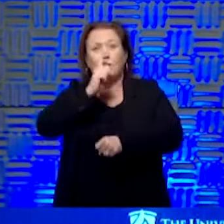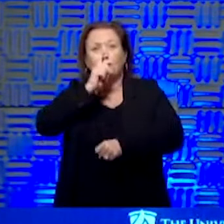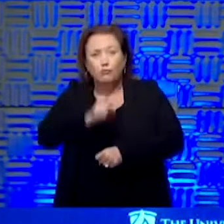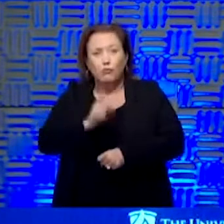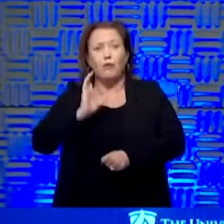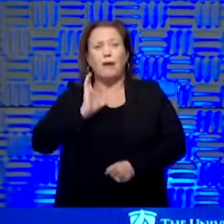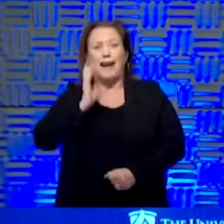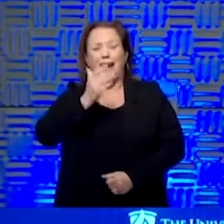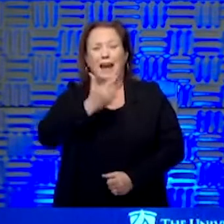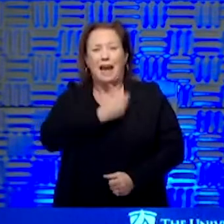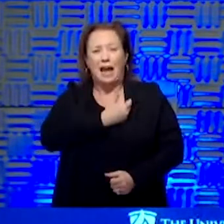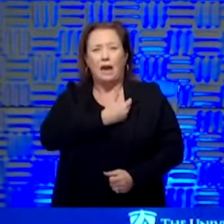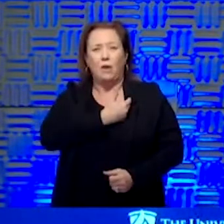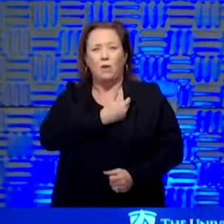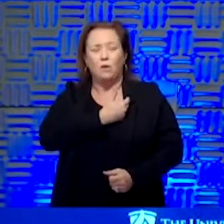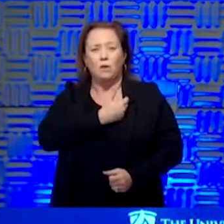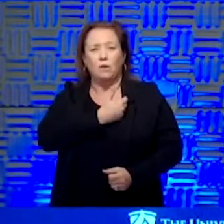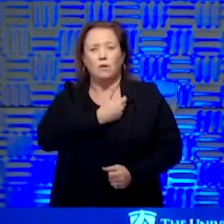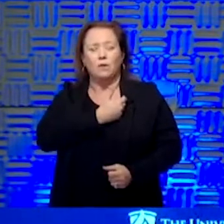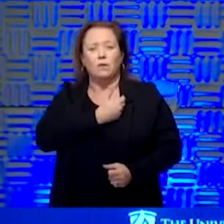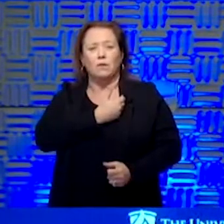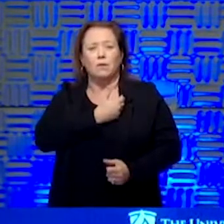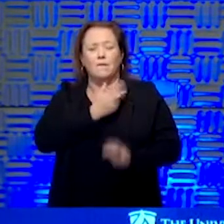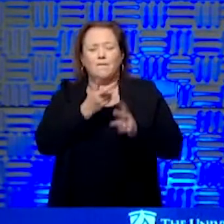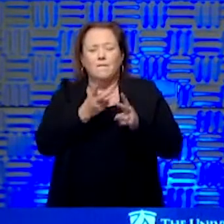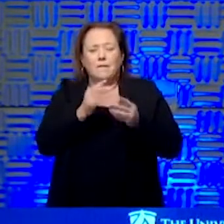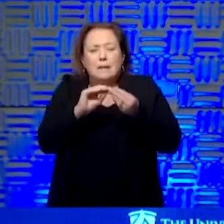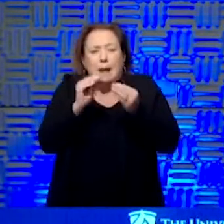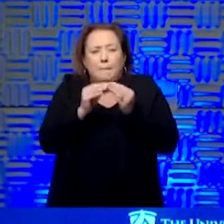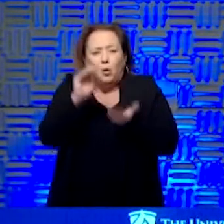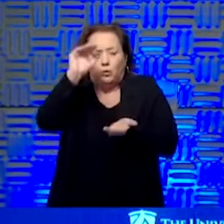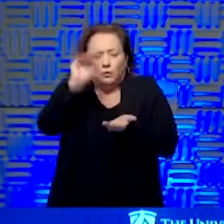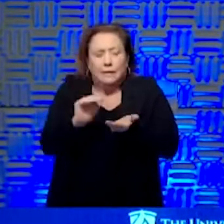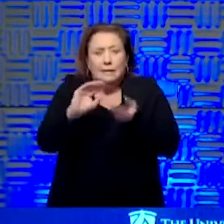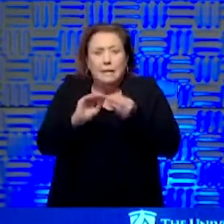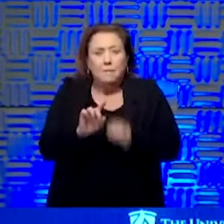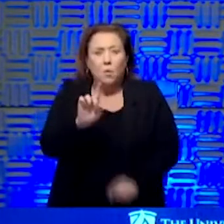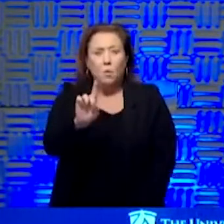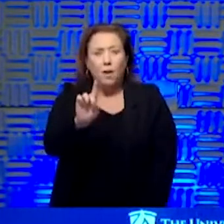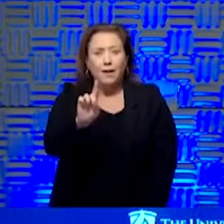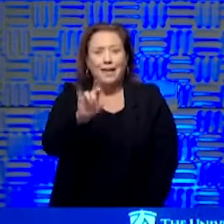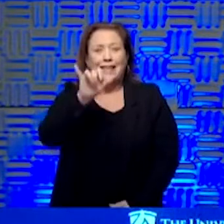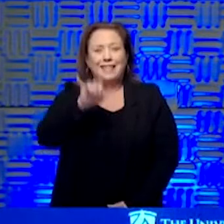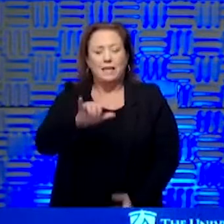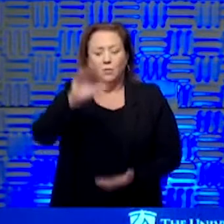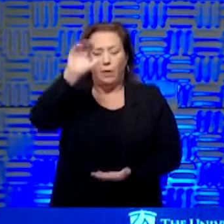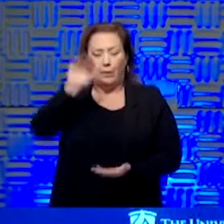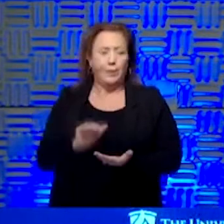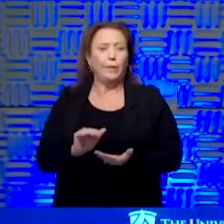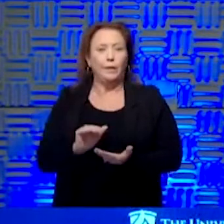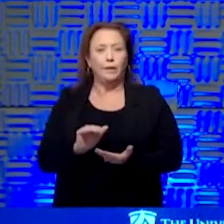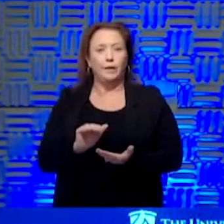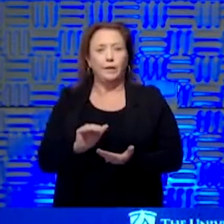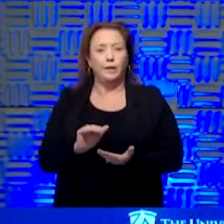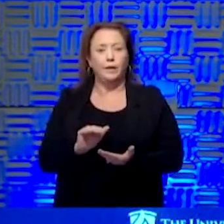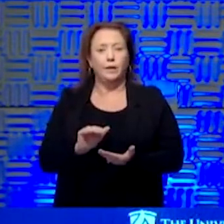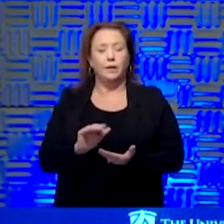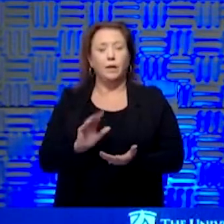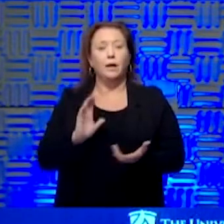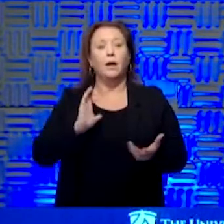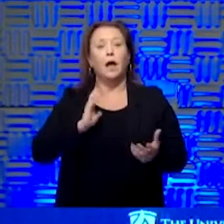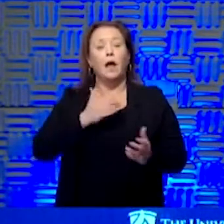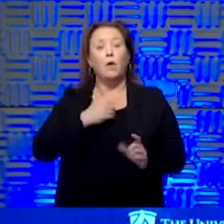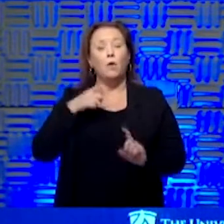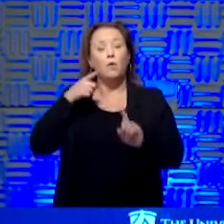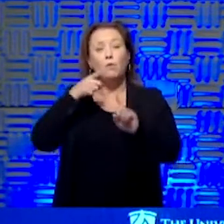R-naught value gets down to one, that's when these things start to disappear. And so what's R-naught? R-naught